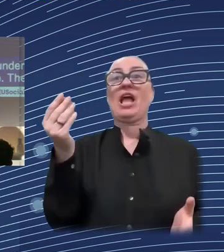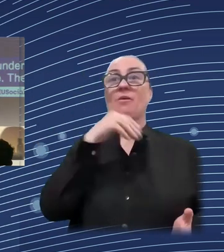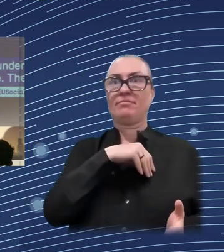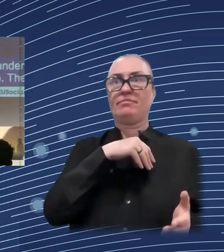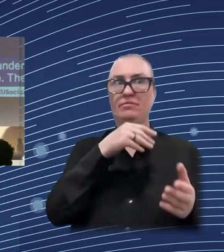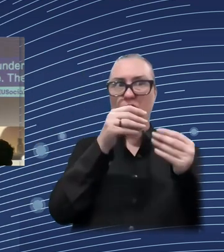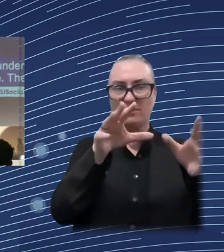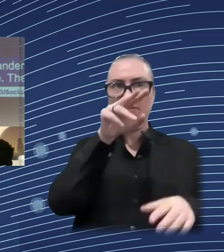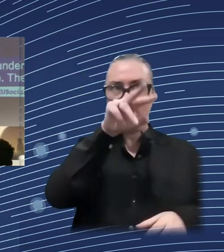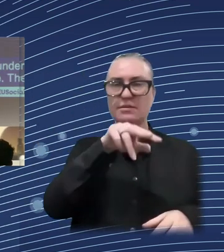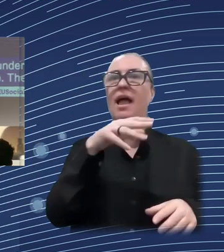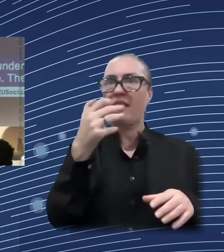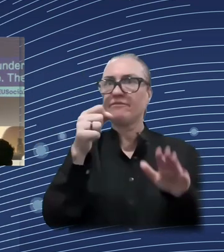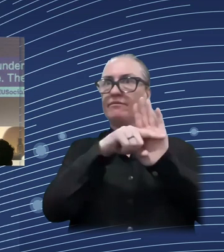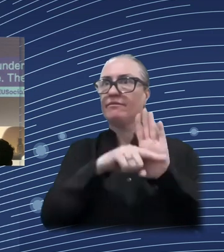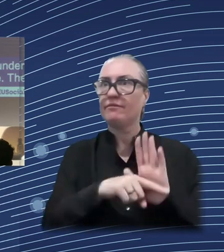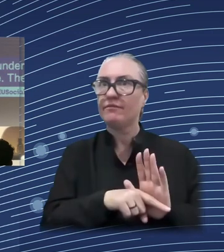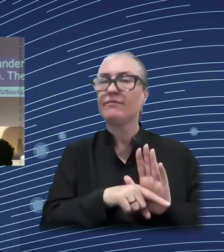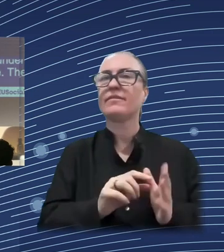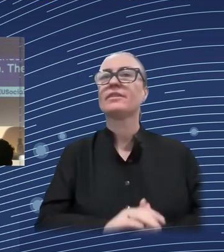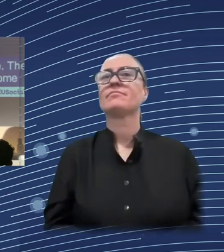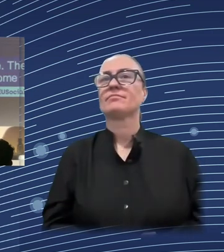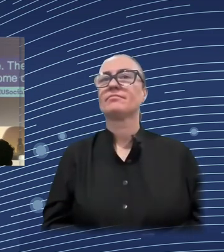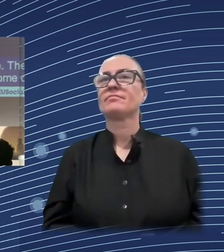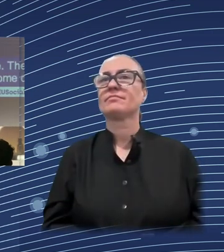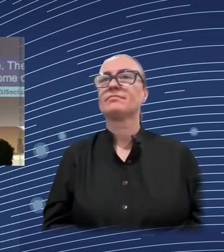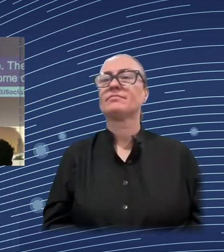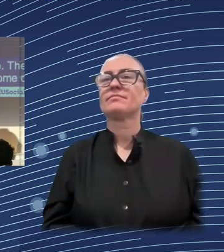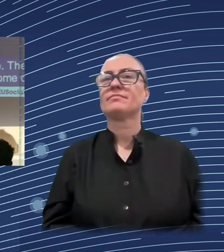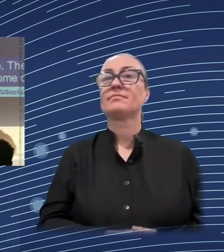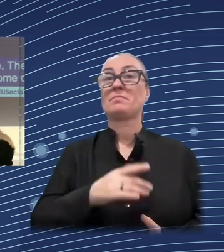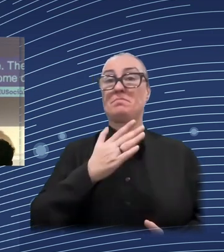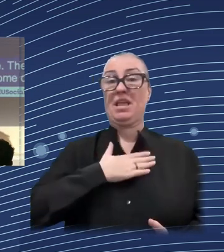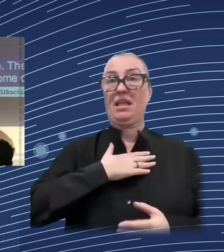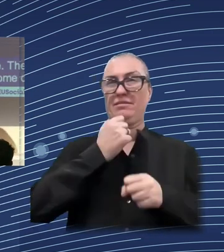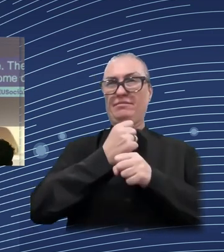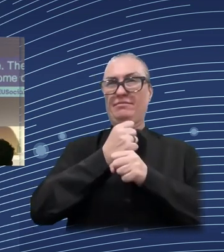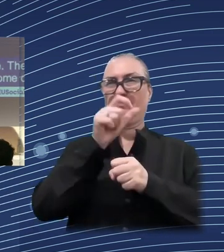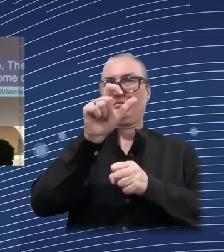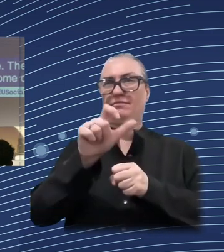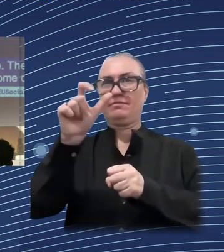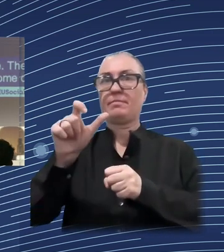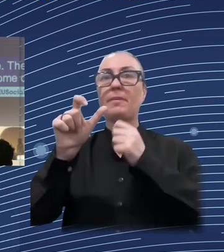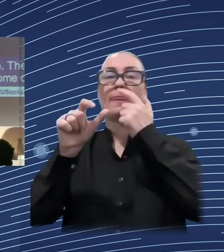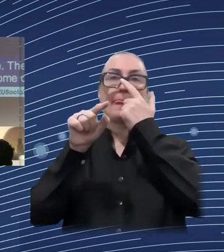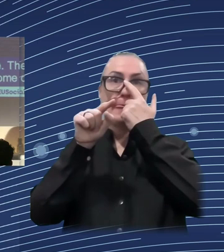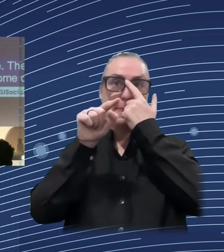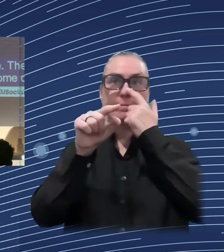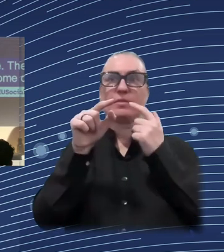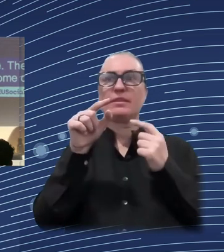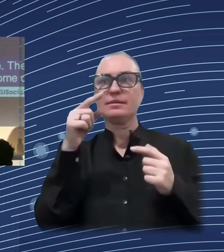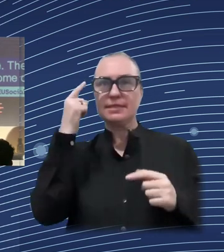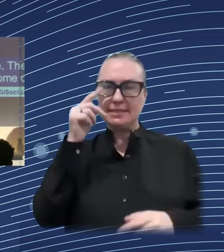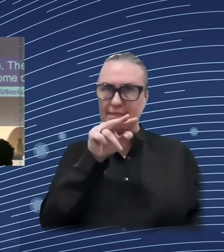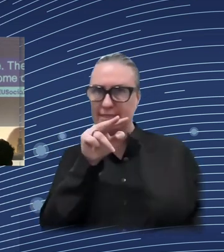three income decile are more than compensated for the effective rise in carbon tax, the upper income decile are not. And that kind of maintains this